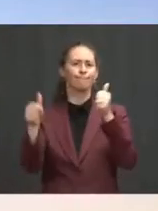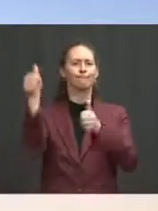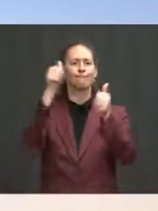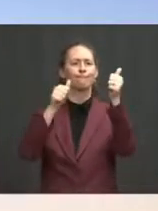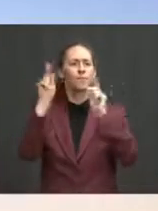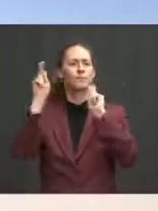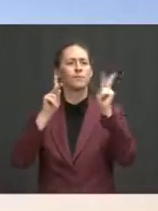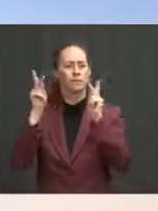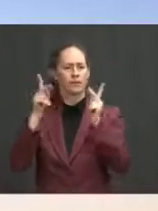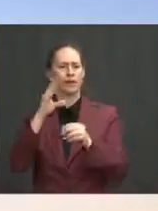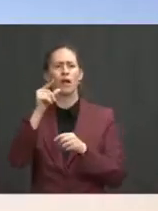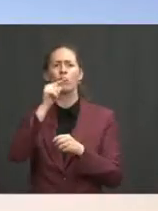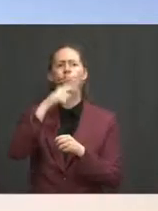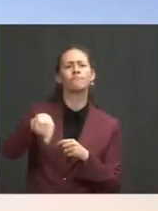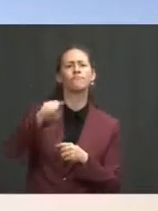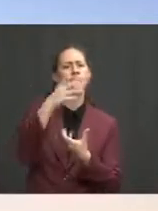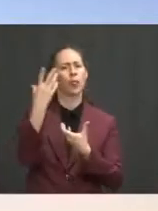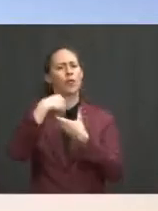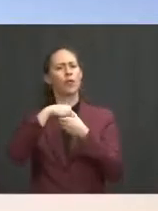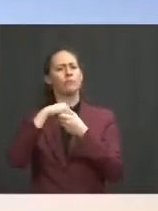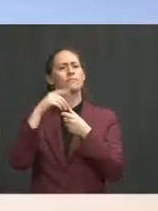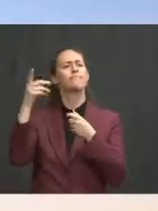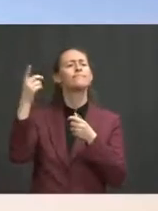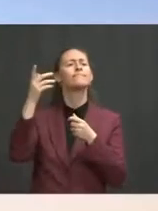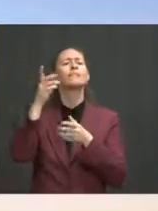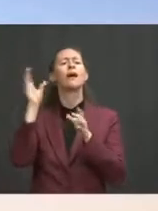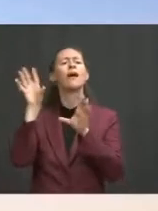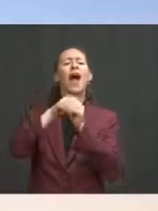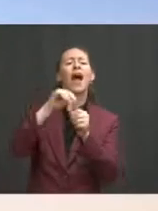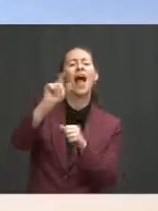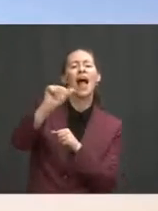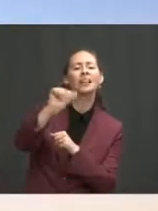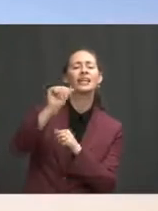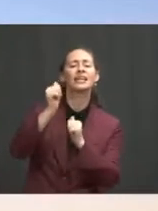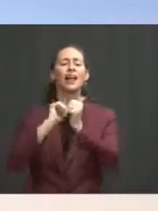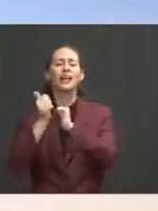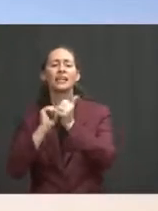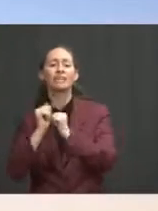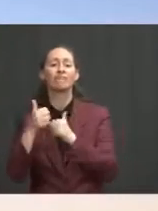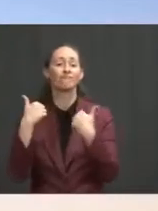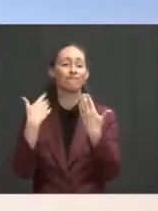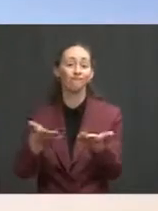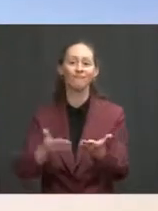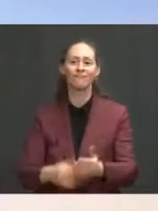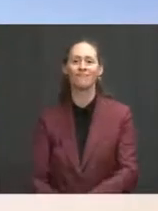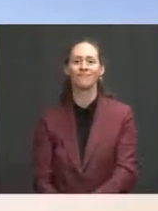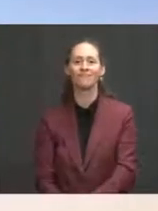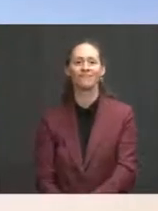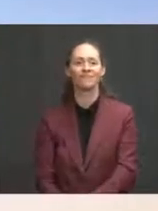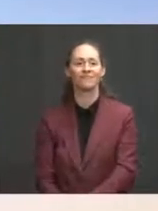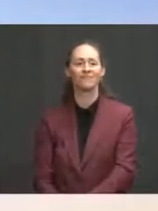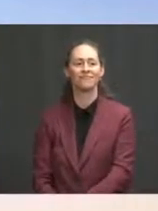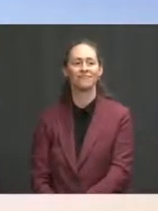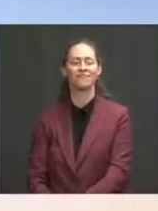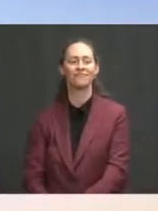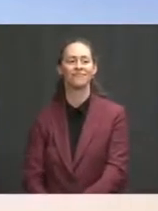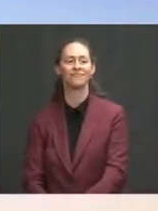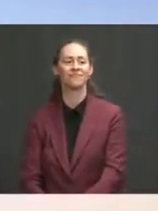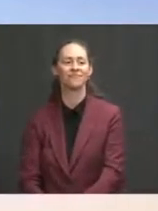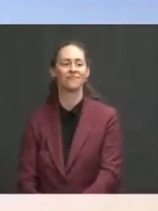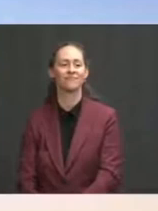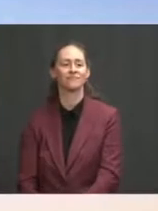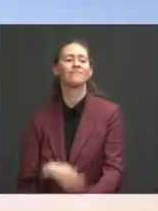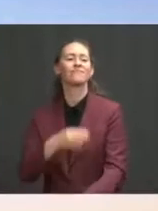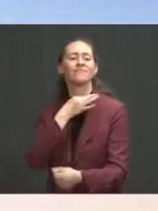athletes, leaders, and elected officials. With that, Josh, go ahead. Thanks, Jen. Two subject areas. Russian President Vladimir